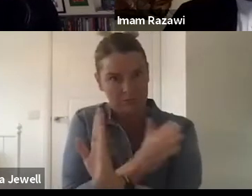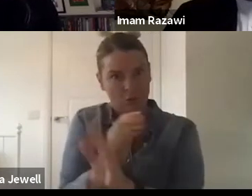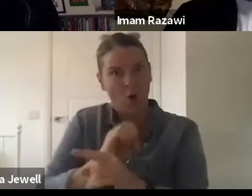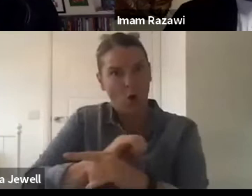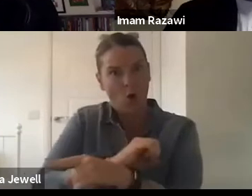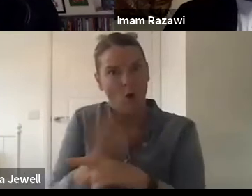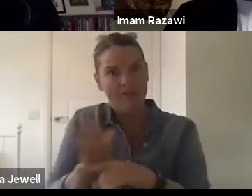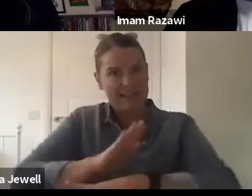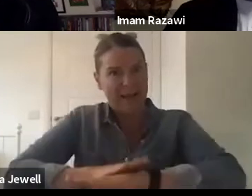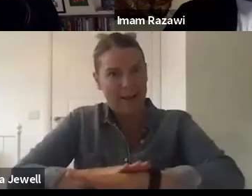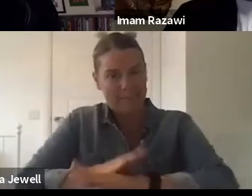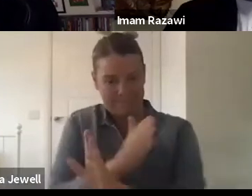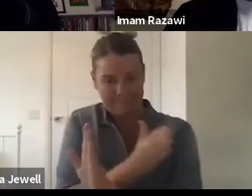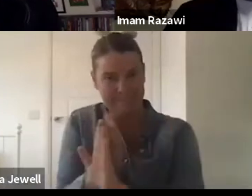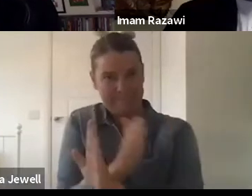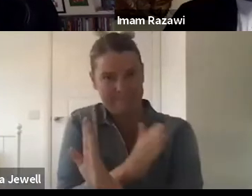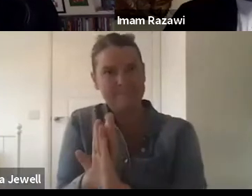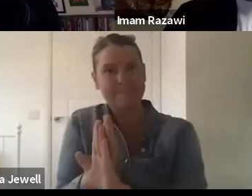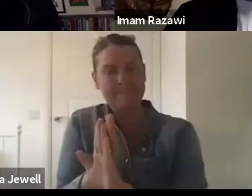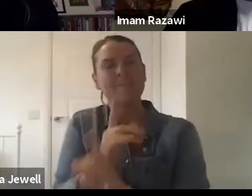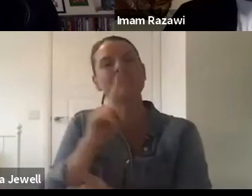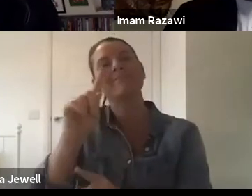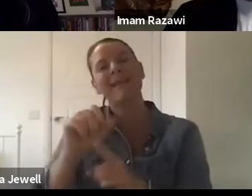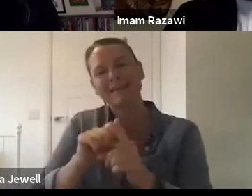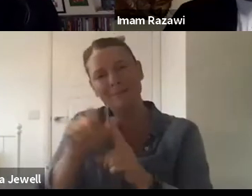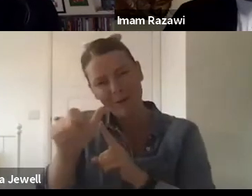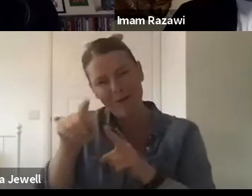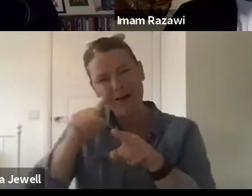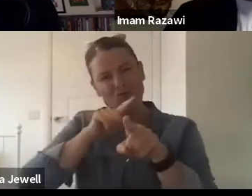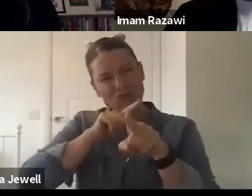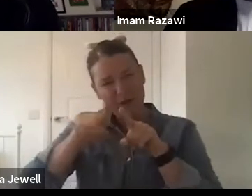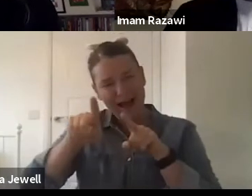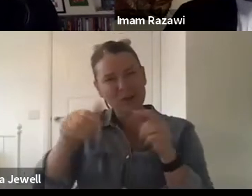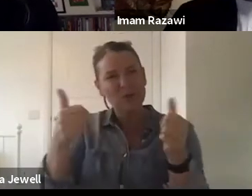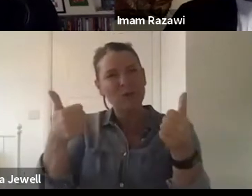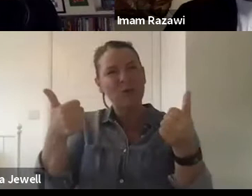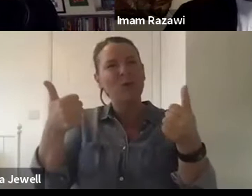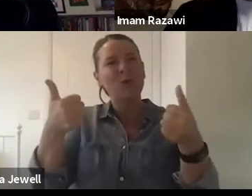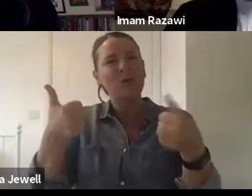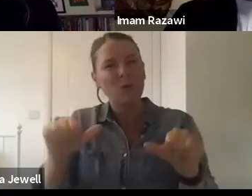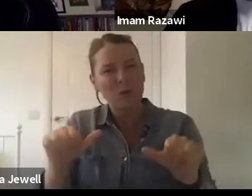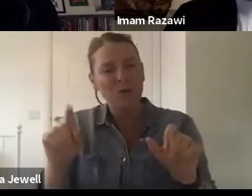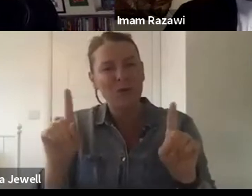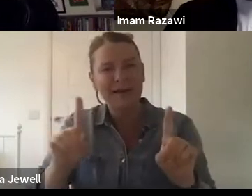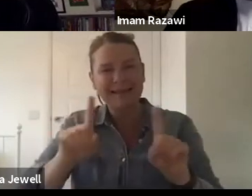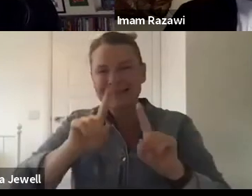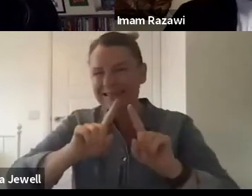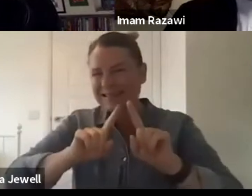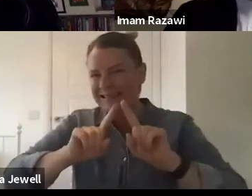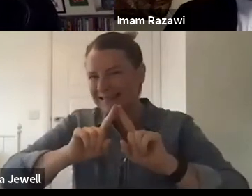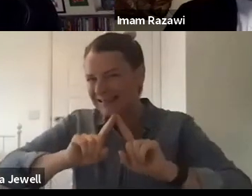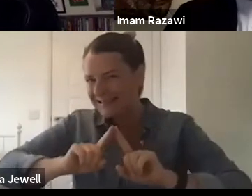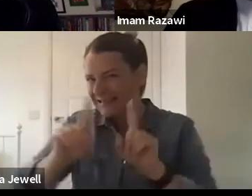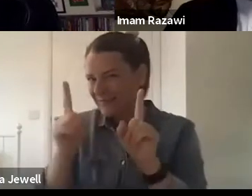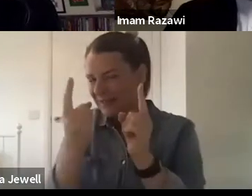to address with partial success, a kind of slightly different set of issues. And they've